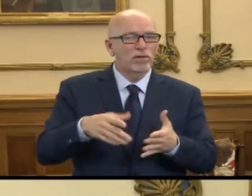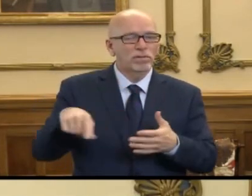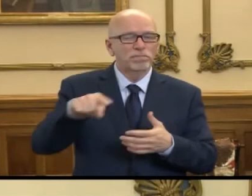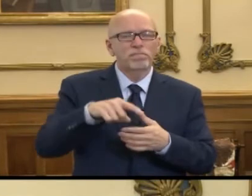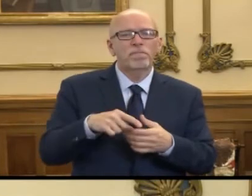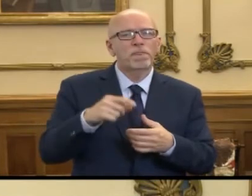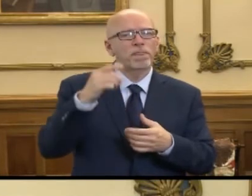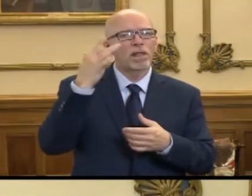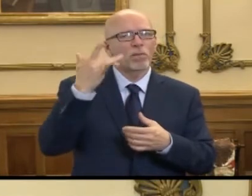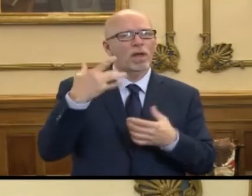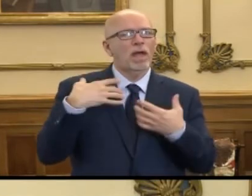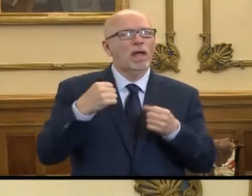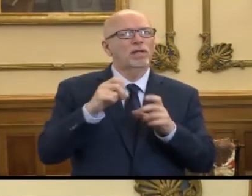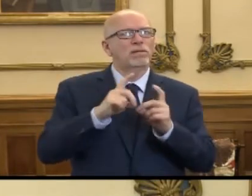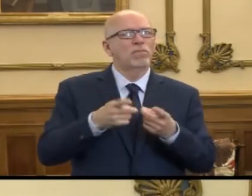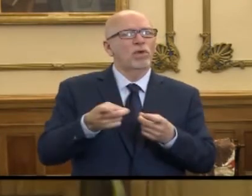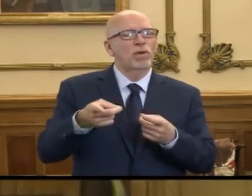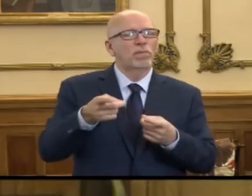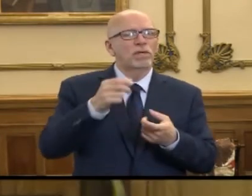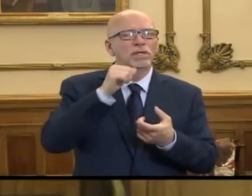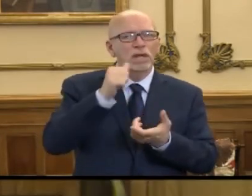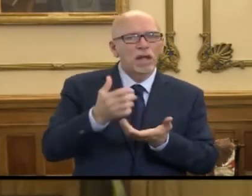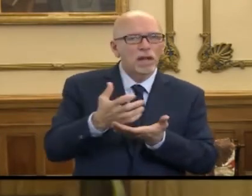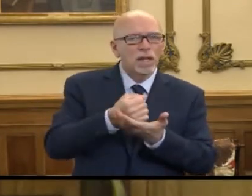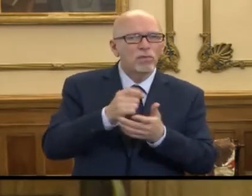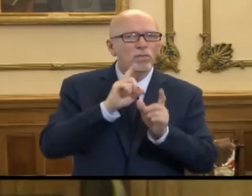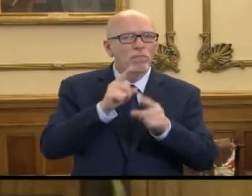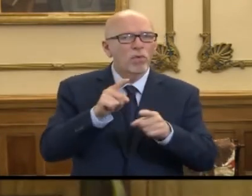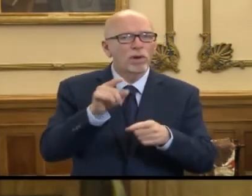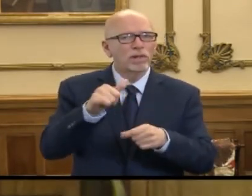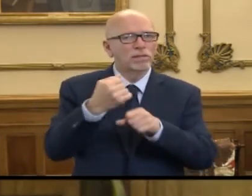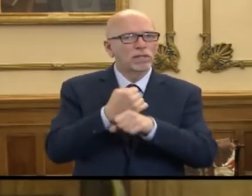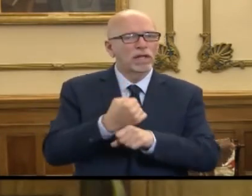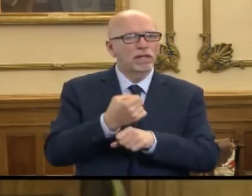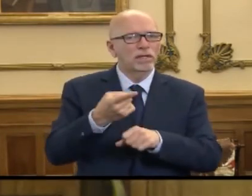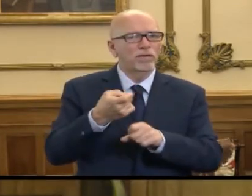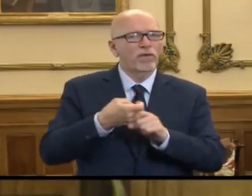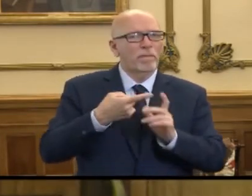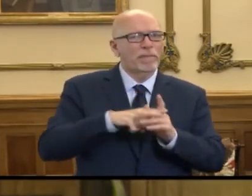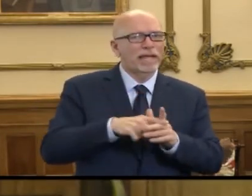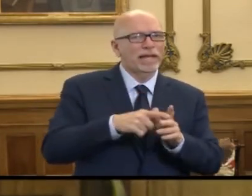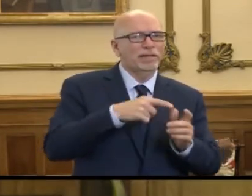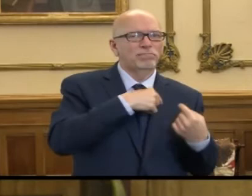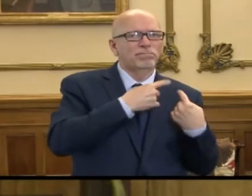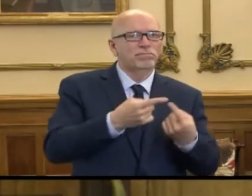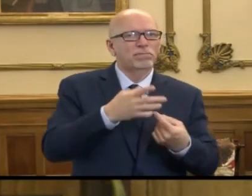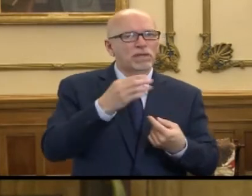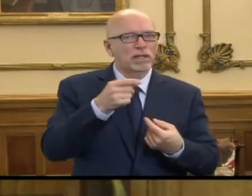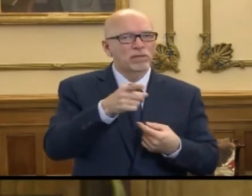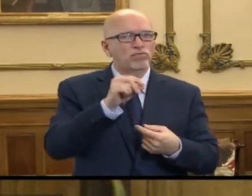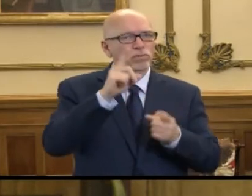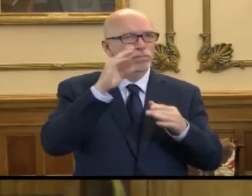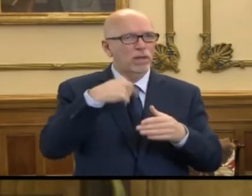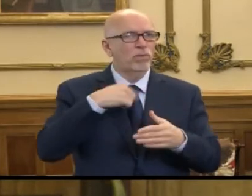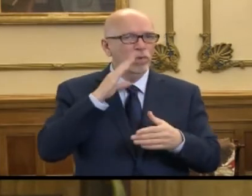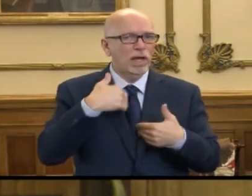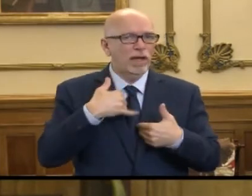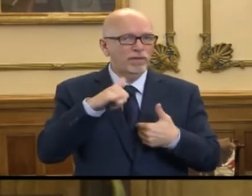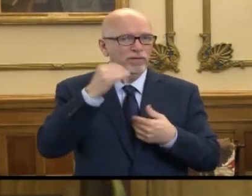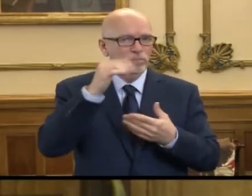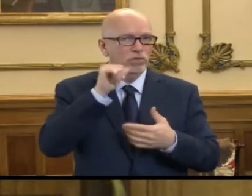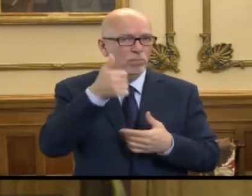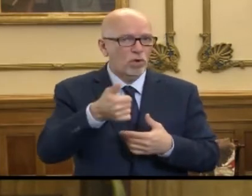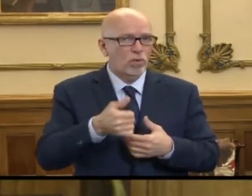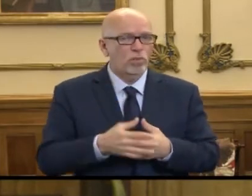why hasn't the health department been collecting and reporting that data from the beginning? And do you expect that we'll have it tomorrow?